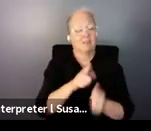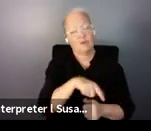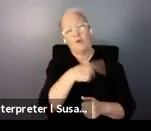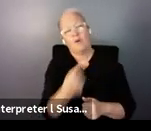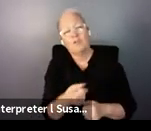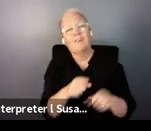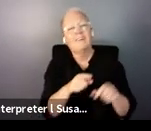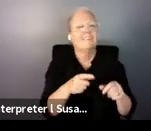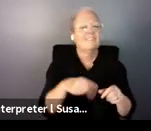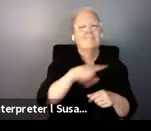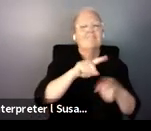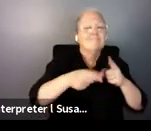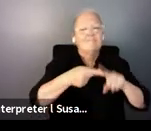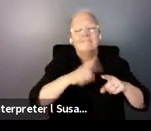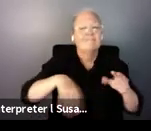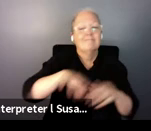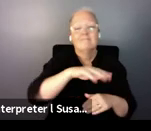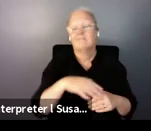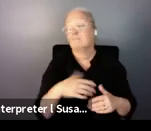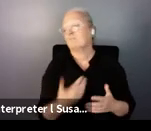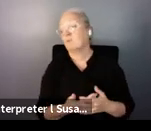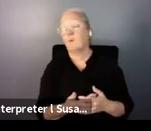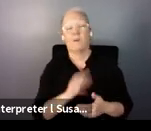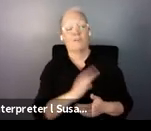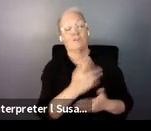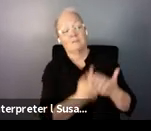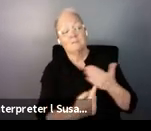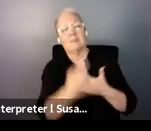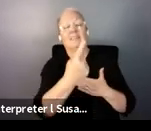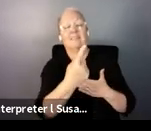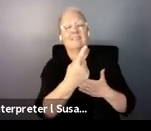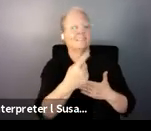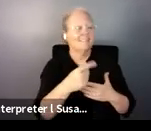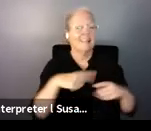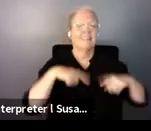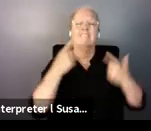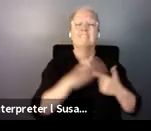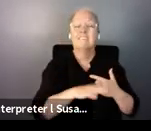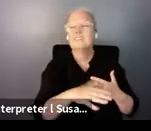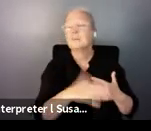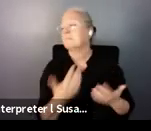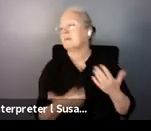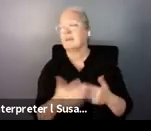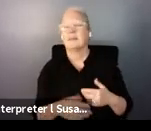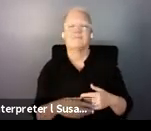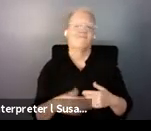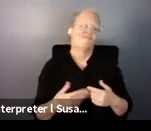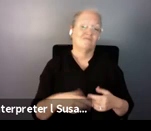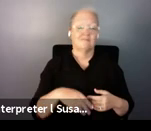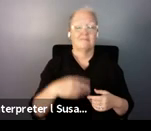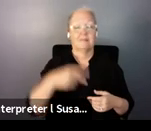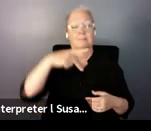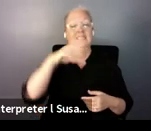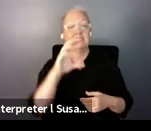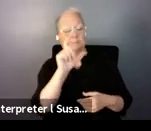independent living and employment services, which can be personal assistance, peer support, and many